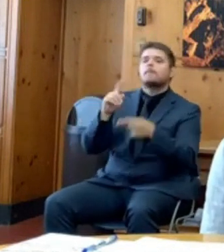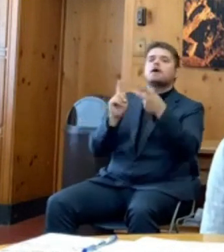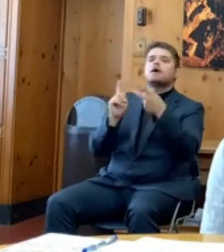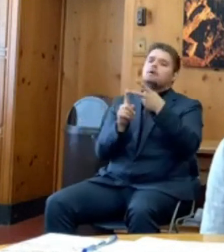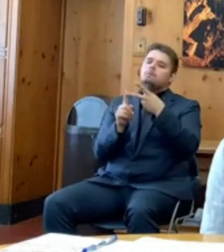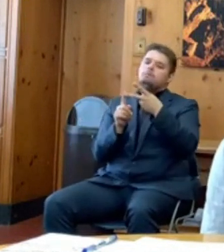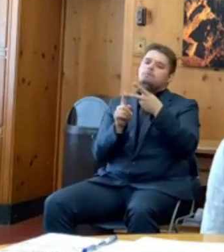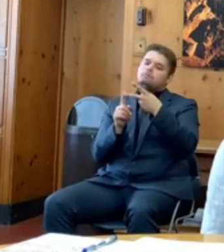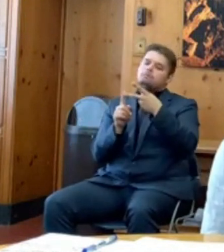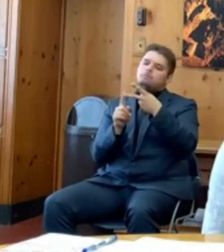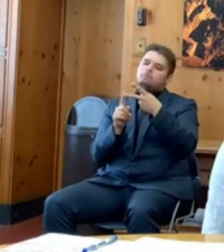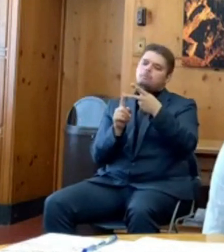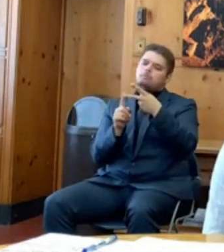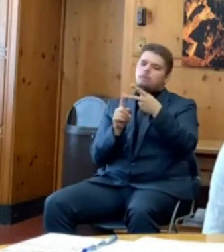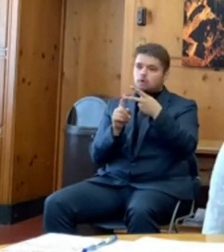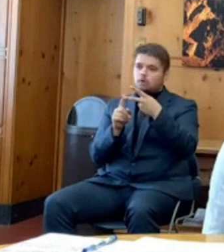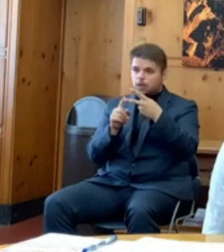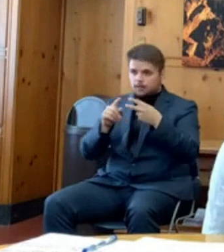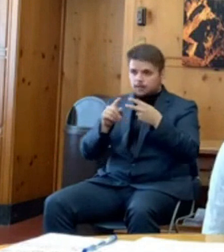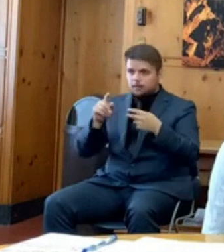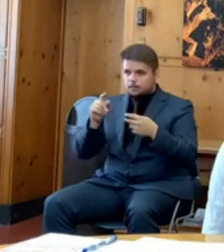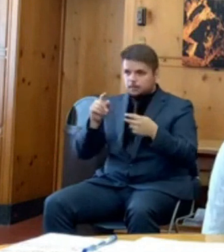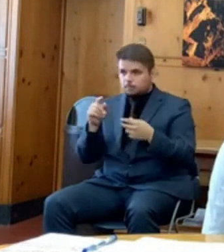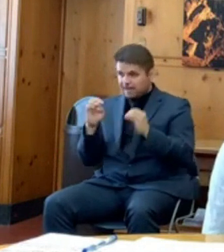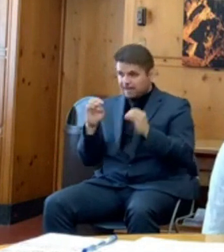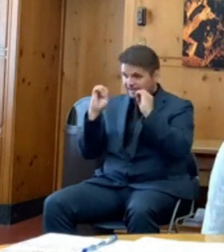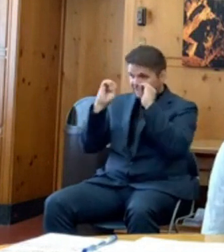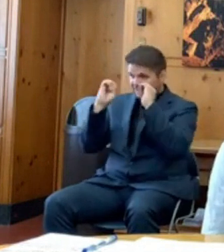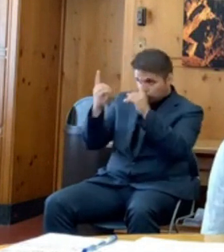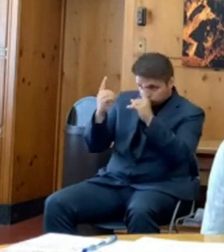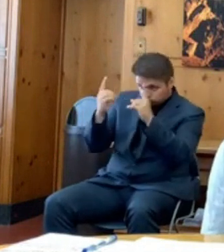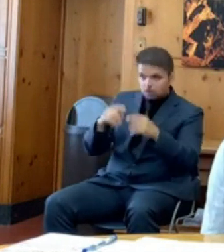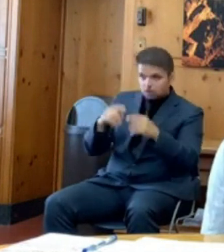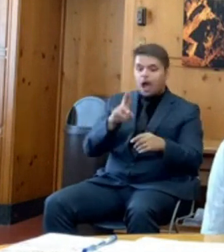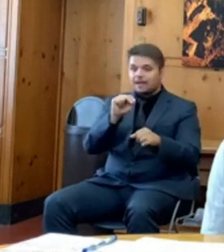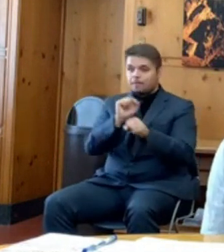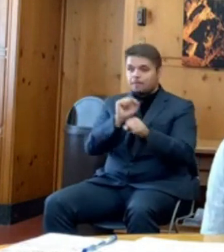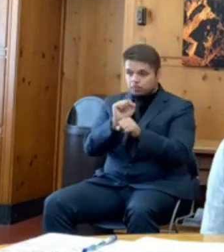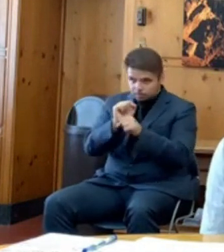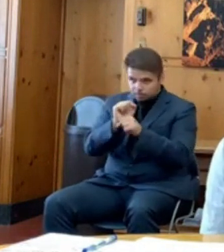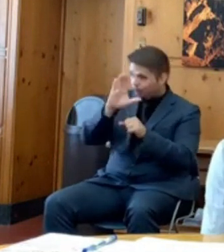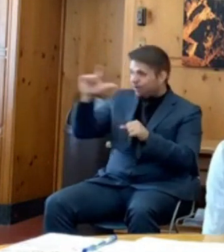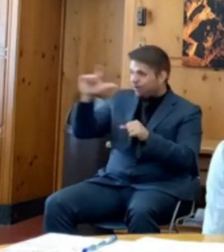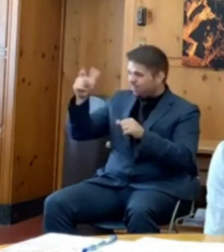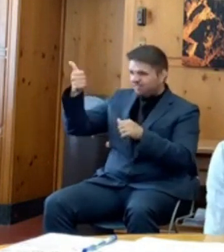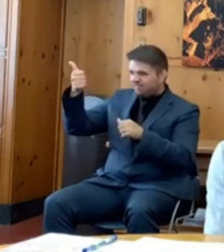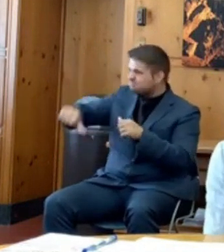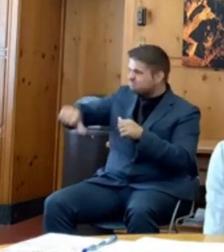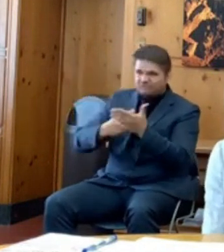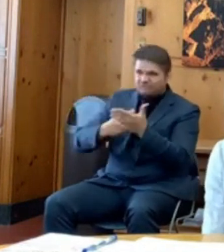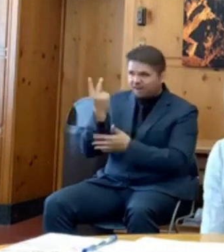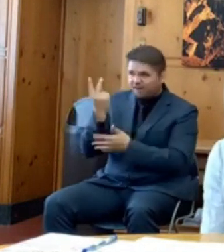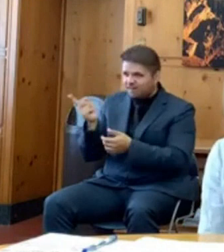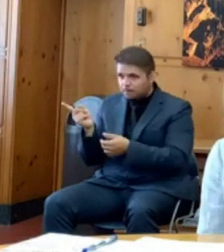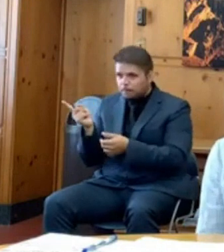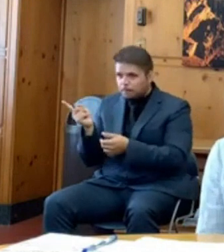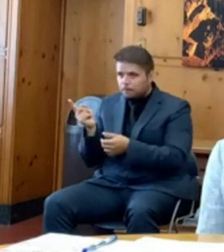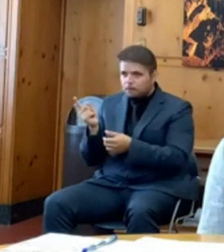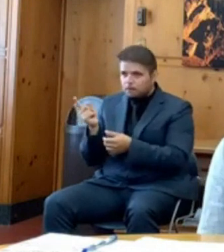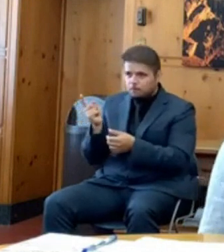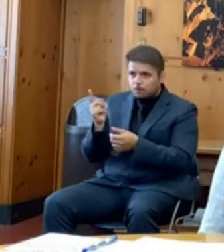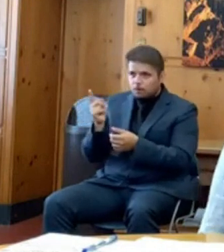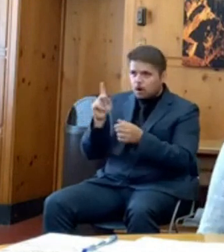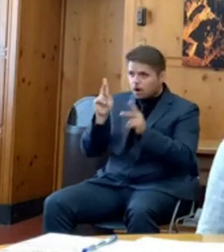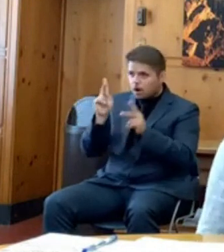like on the education unemployment bill that failed, there was will or at least some thought of making a deal even after it failed,